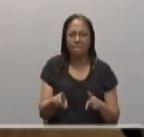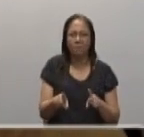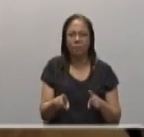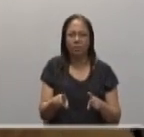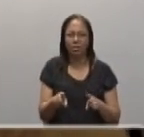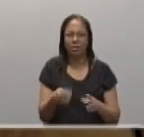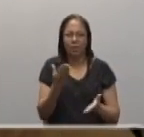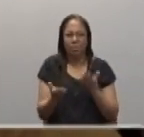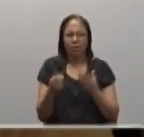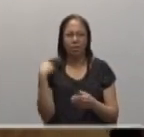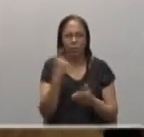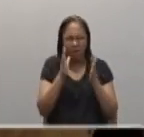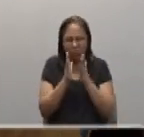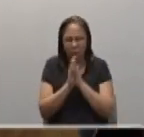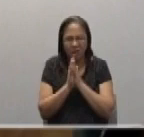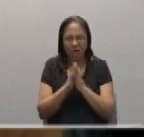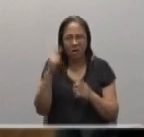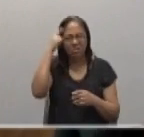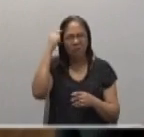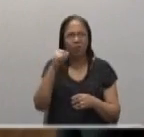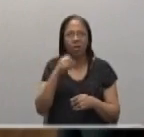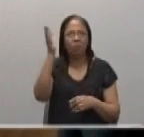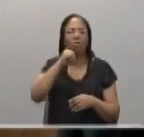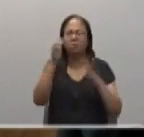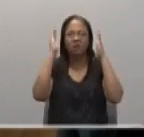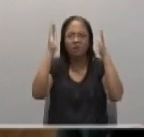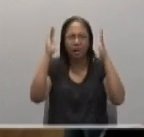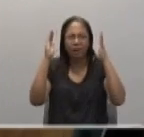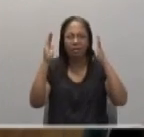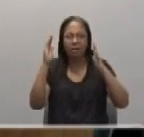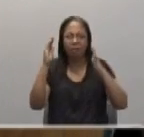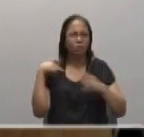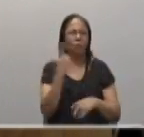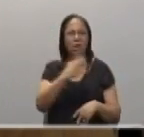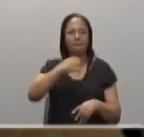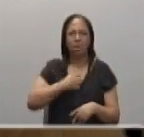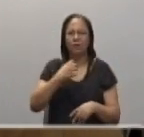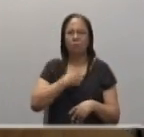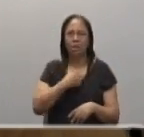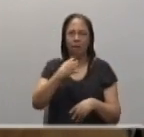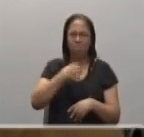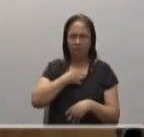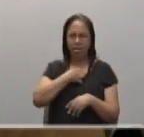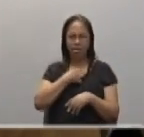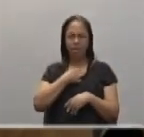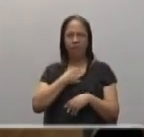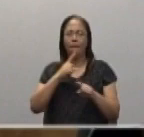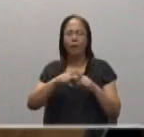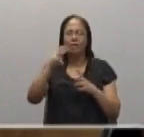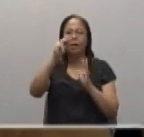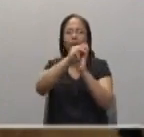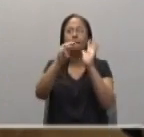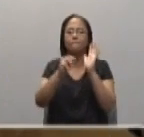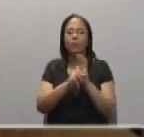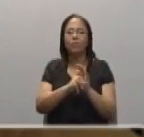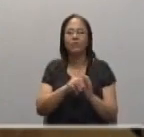prayers are fulfilled. And so sometimes we complain to God. Moses tells, in